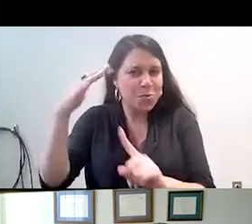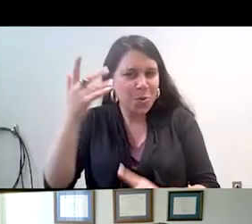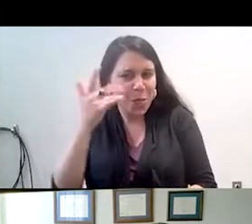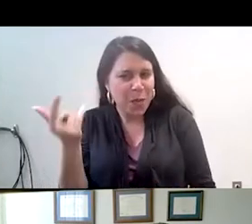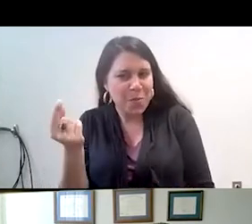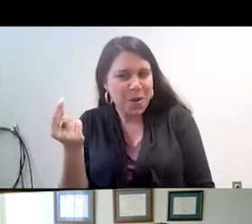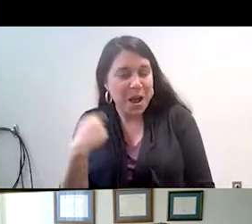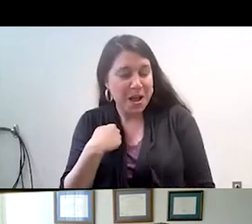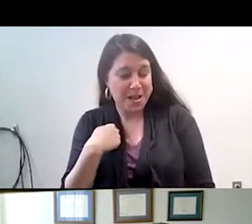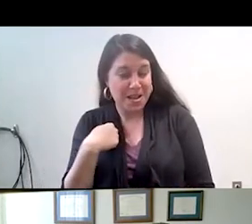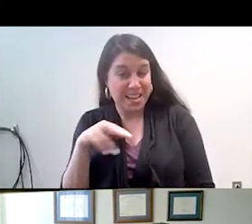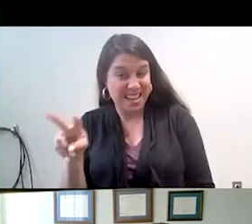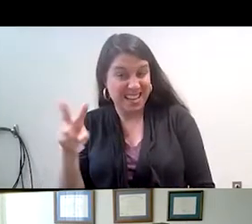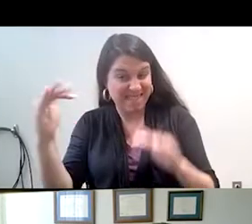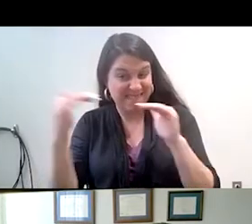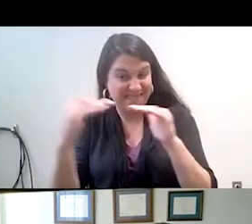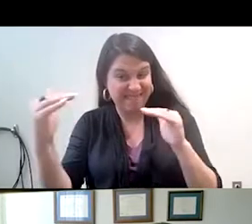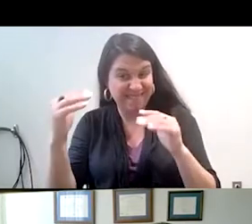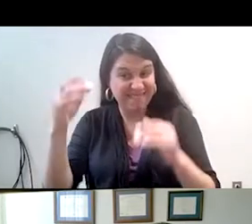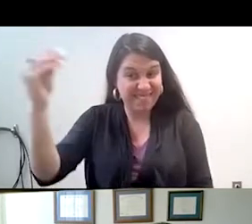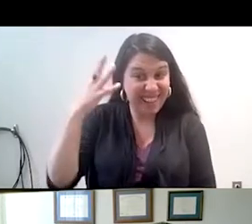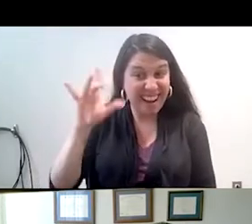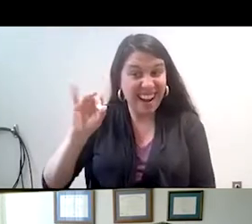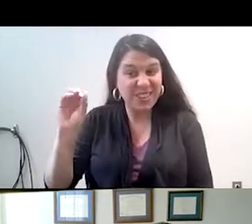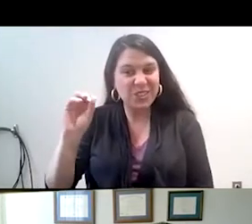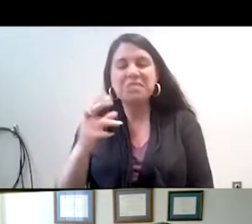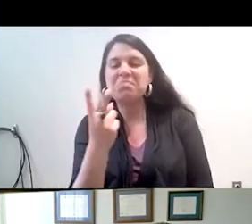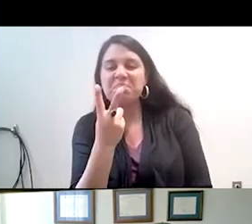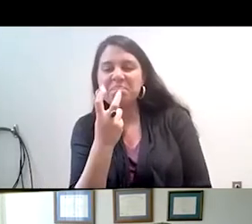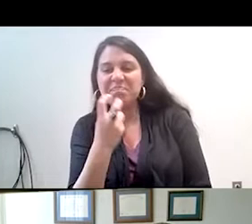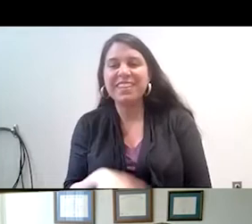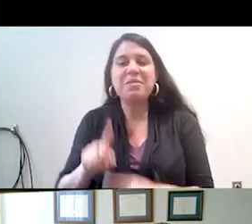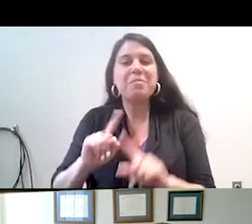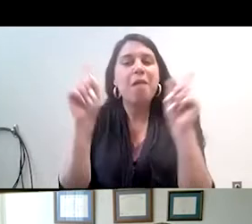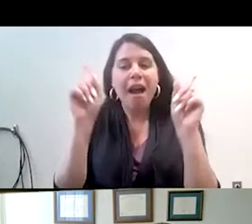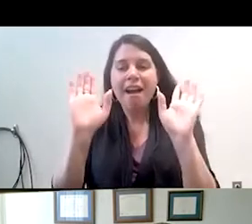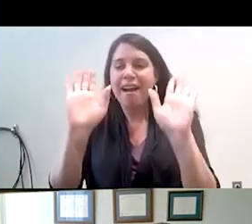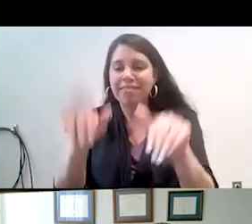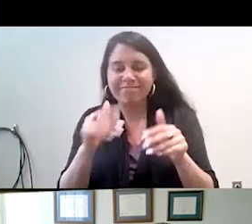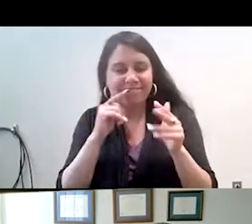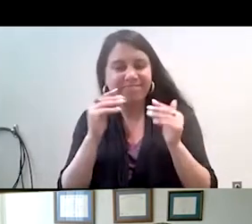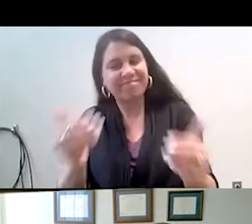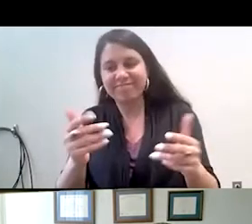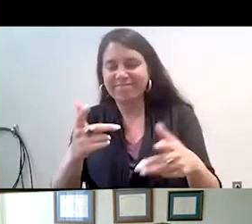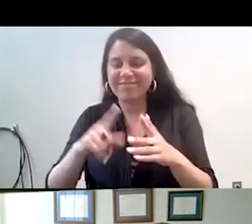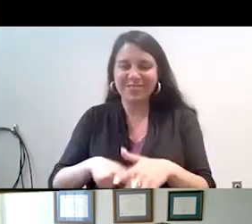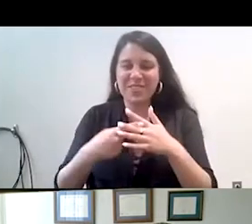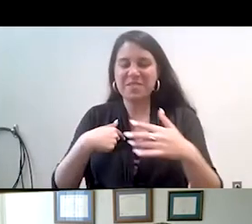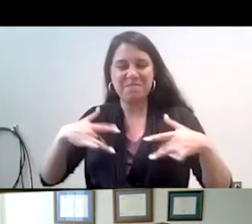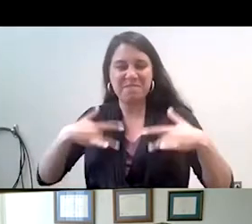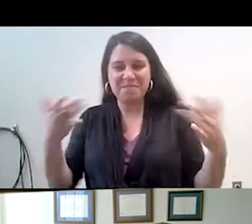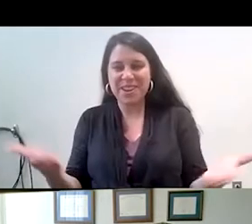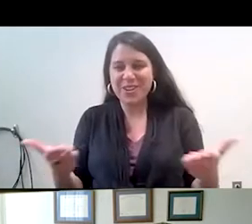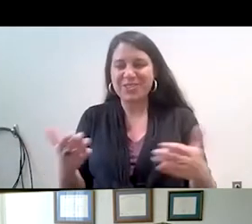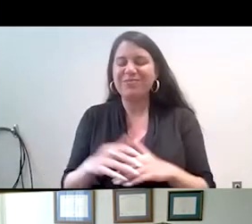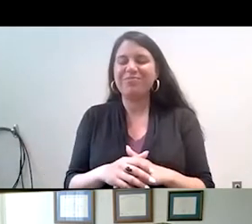think it's quite sunny and 83 as it is here. But nevertheless, I am delighted to be here. Thank you so much